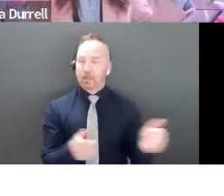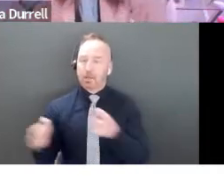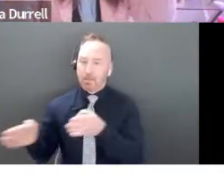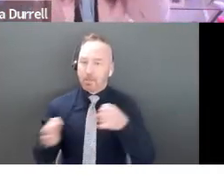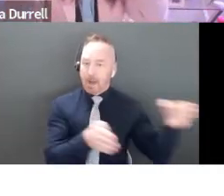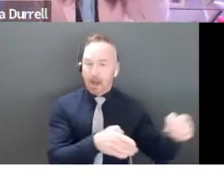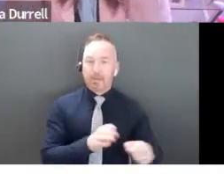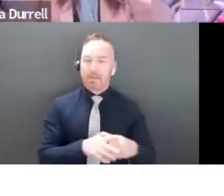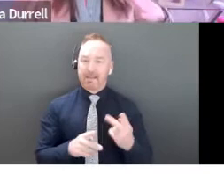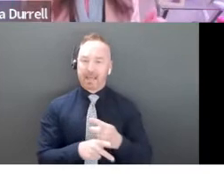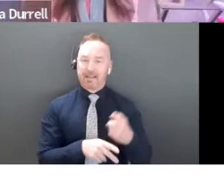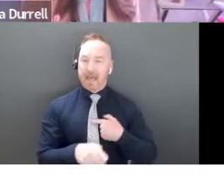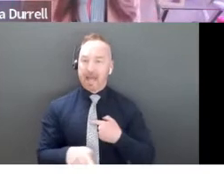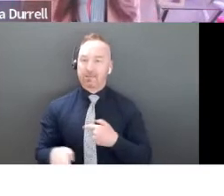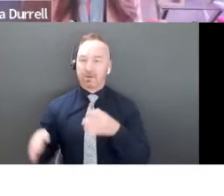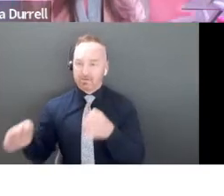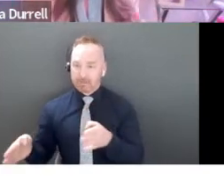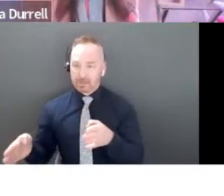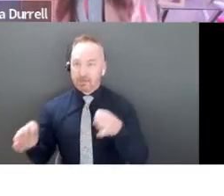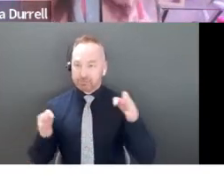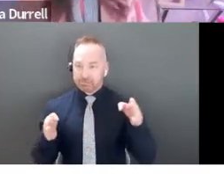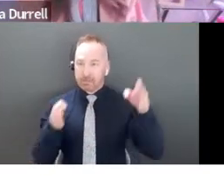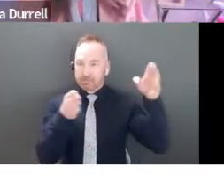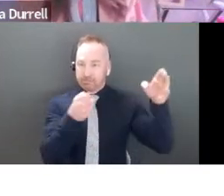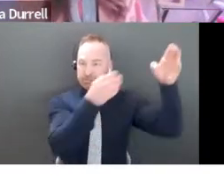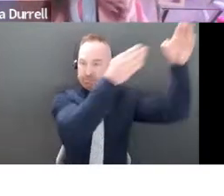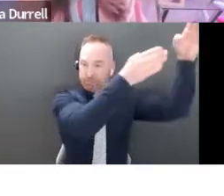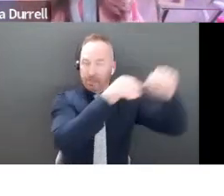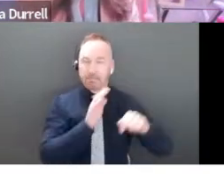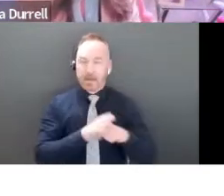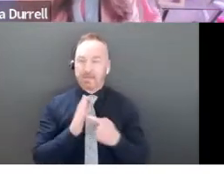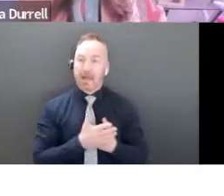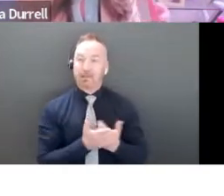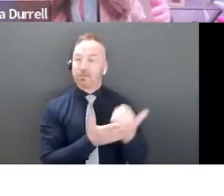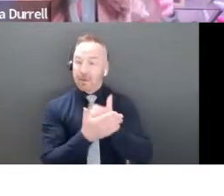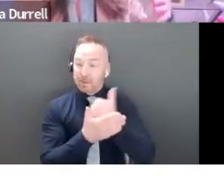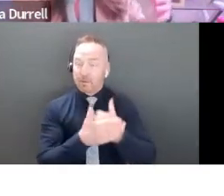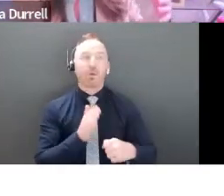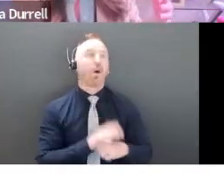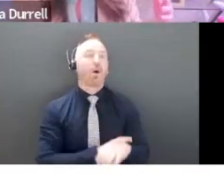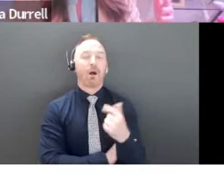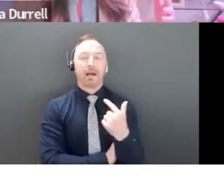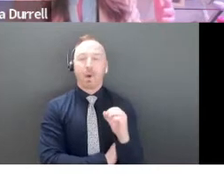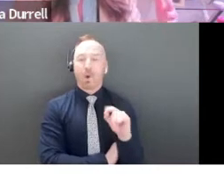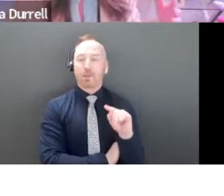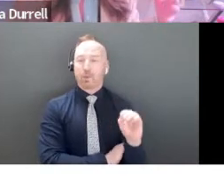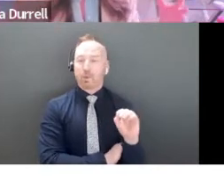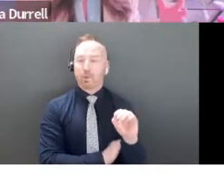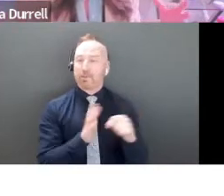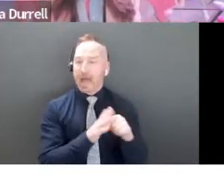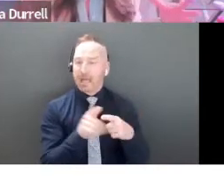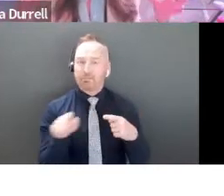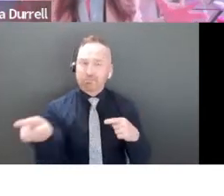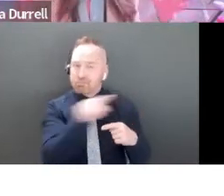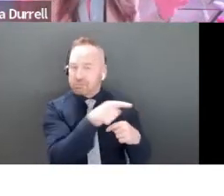big precipices that we're hitting, right? And then we get through the revenue, the go to market, all of those kinds of things. And then we get into